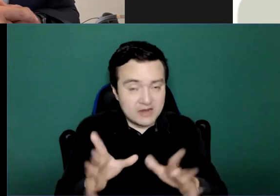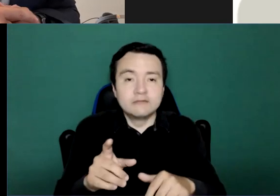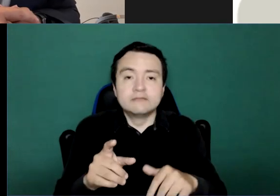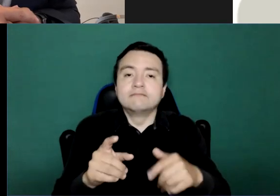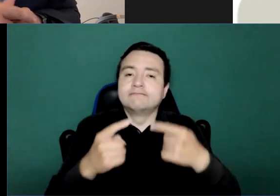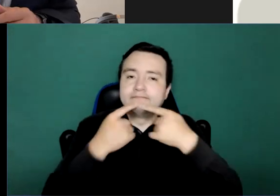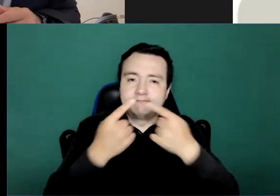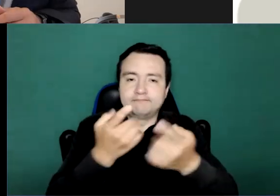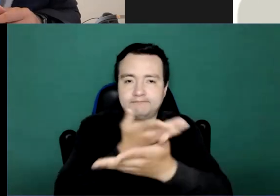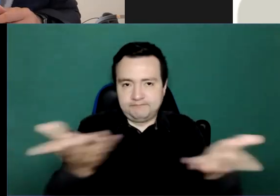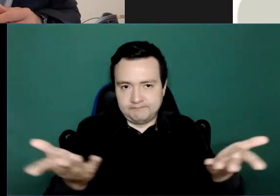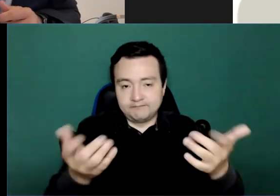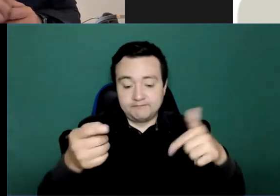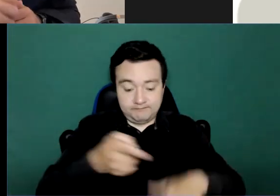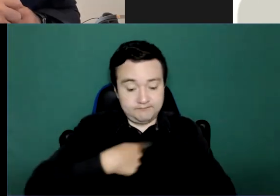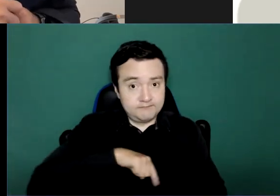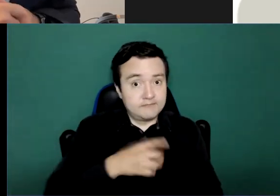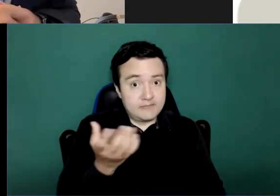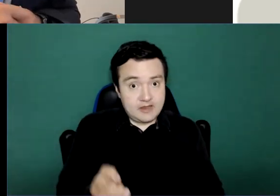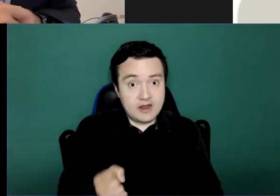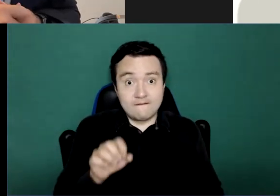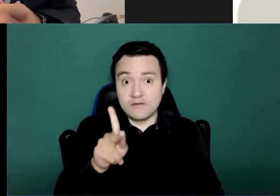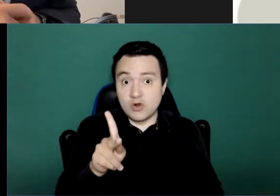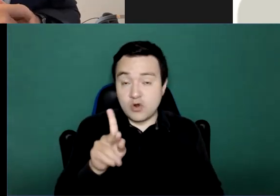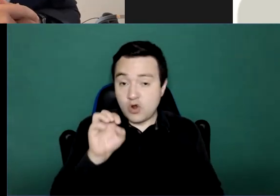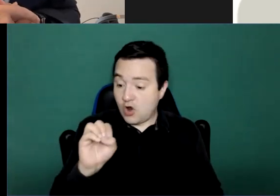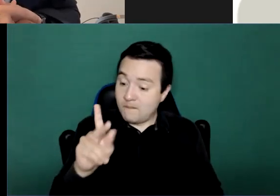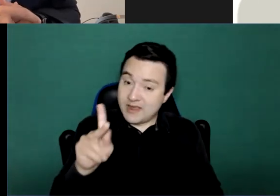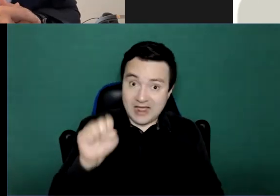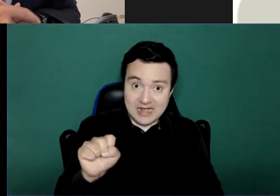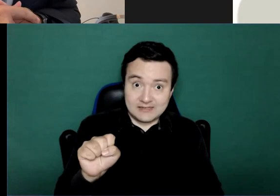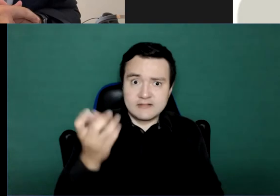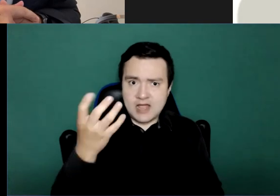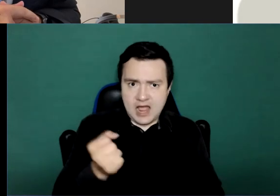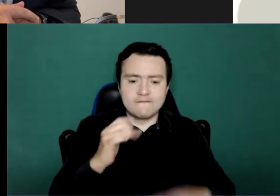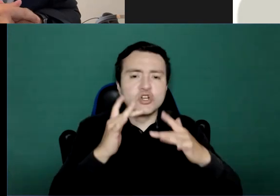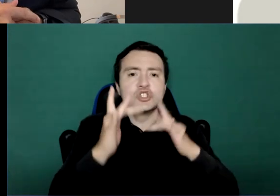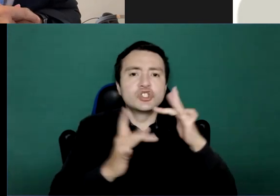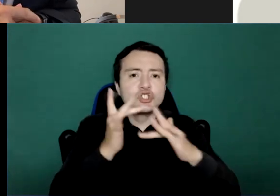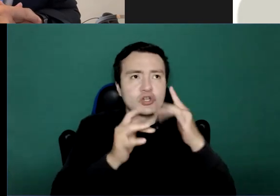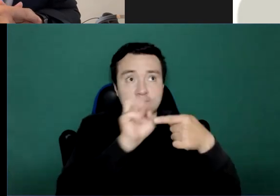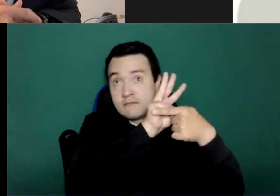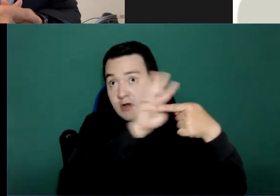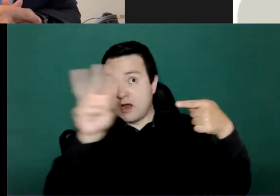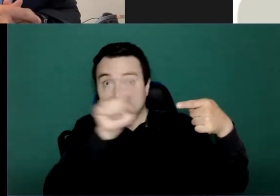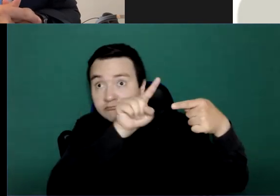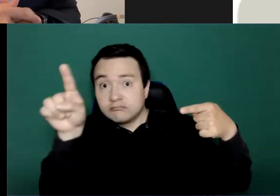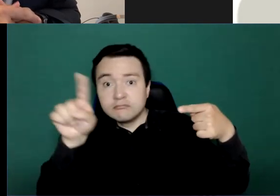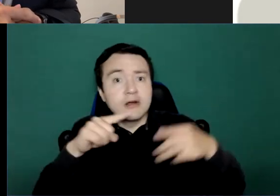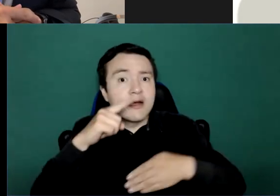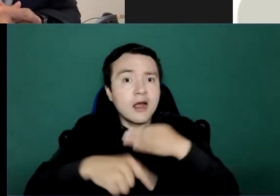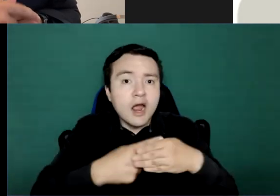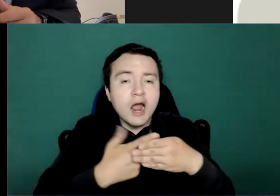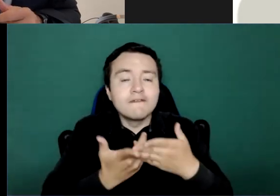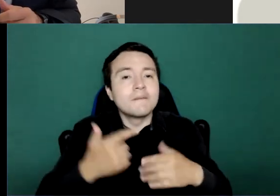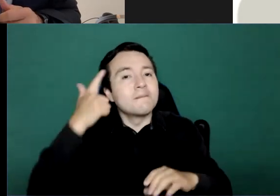and in that website, we have a specific webpage on mental health and COVID, where a lot of material from PAHO, from the World